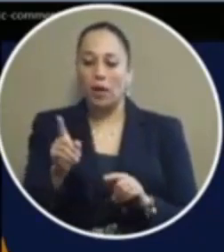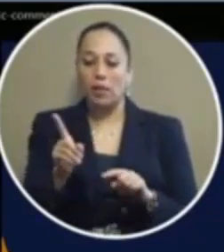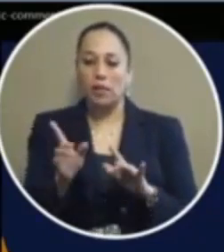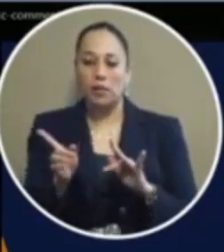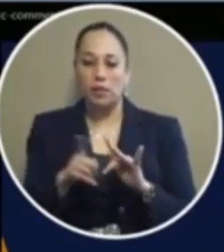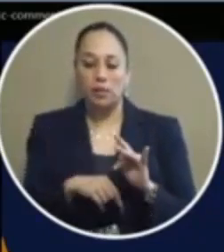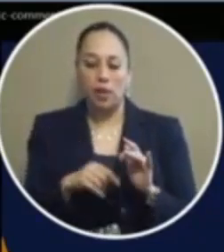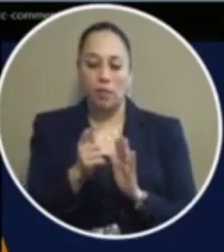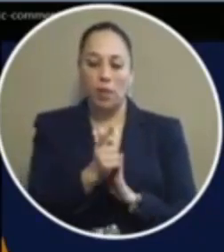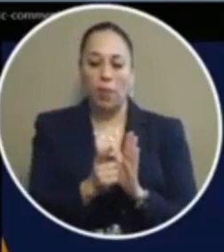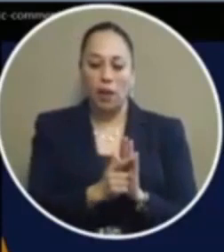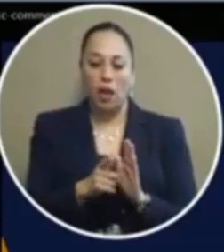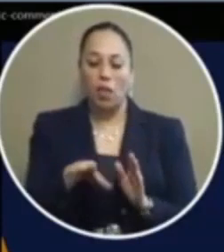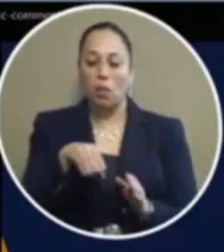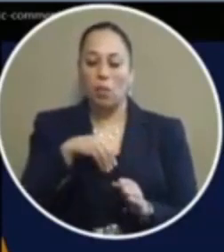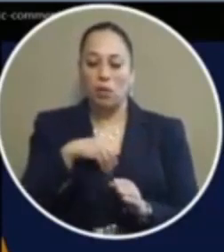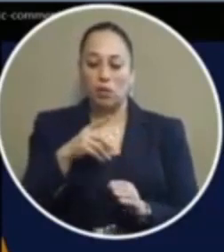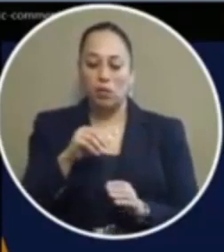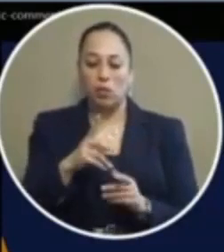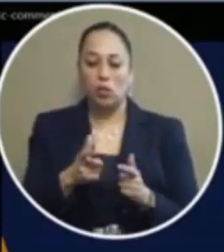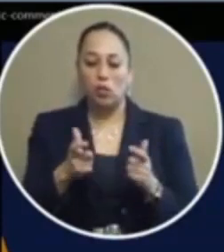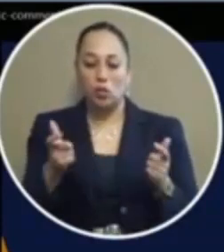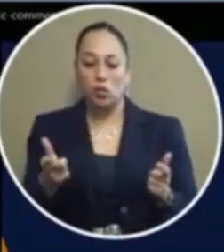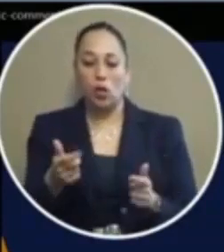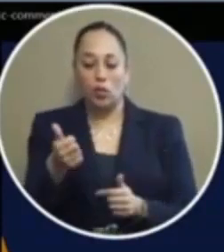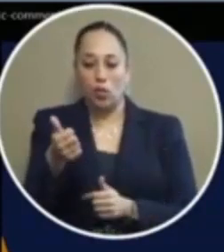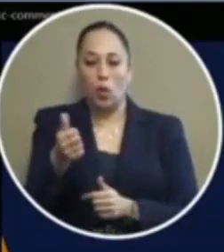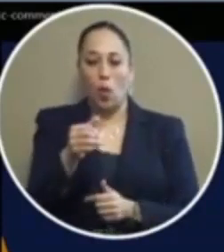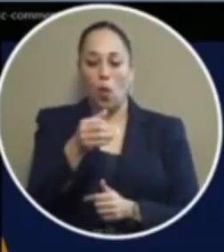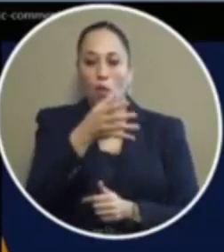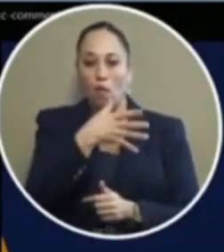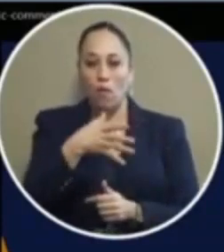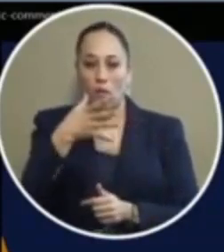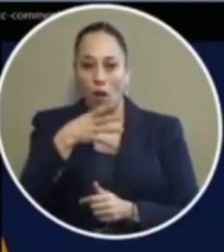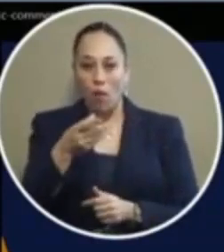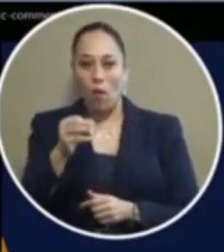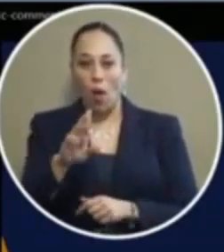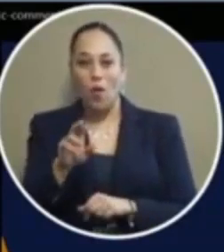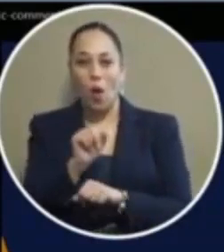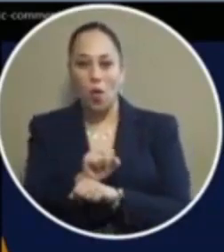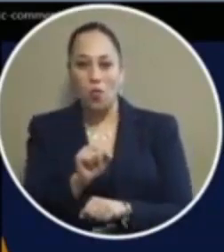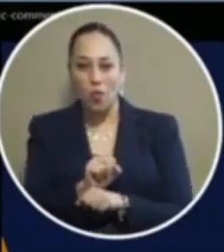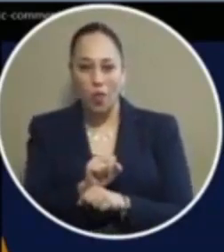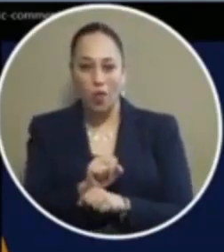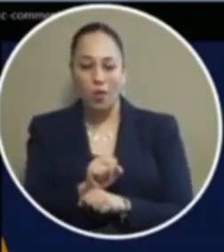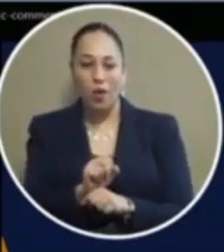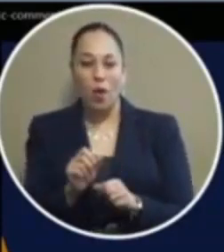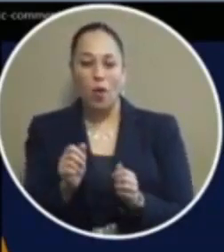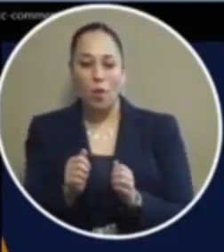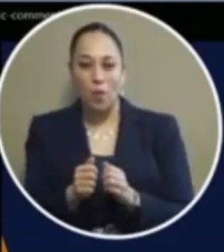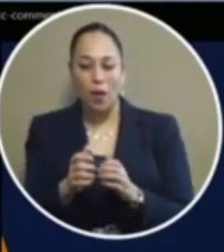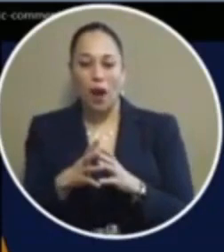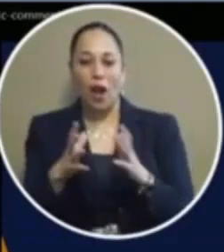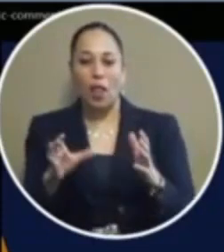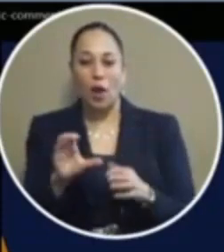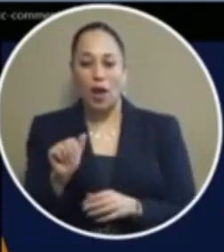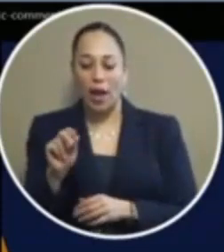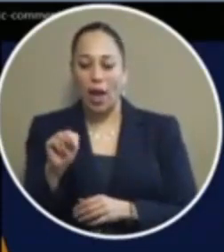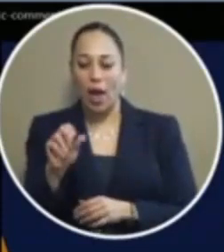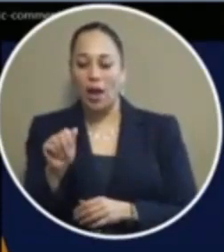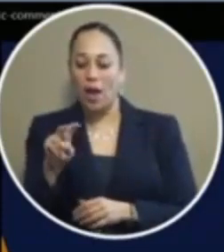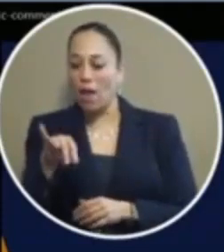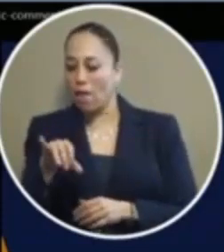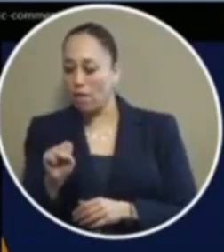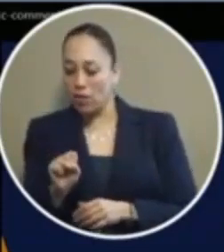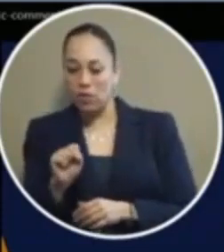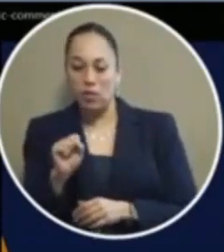it is not a crime to possess or to grow your own plants or to even work in cannabis facilities growing thousands of cannabis plants no